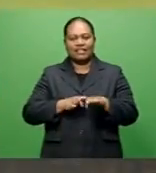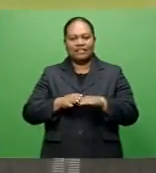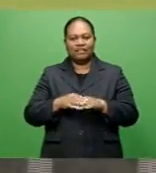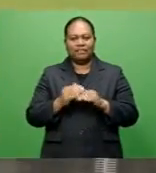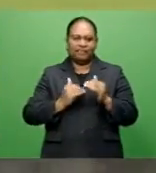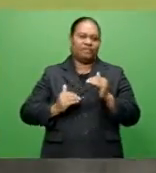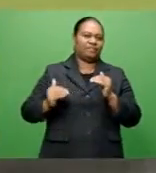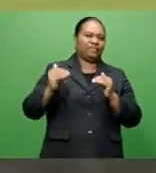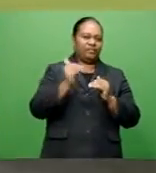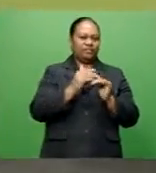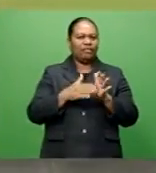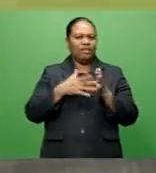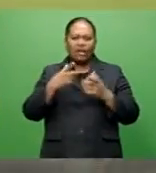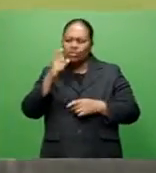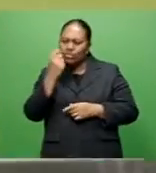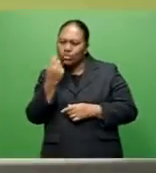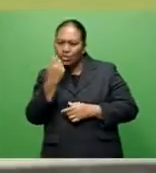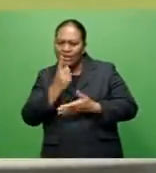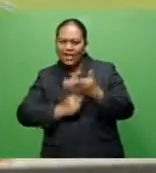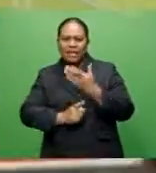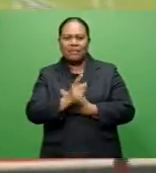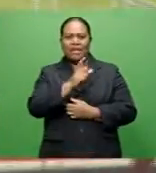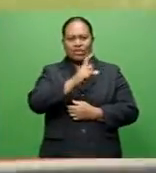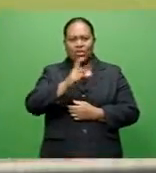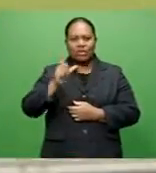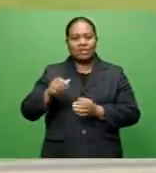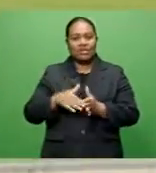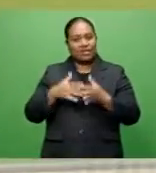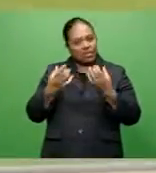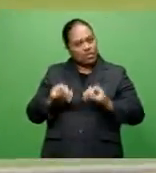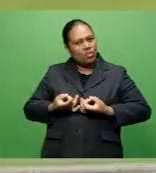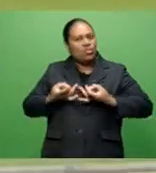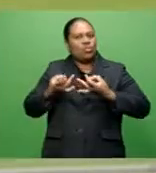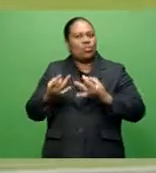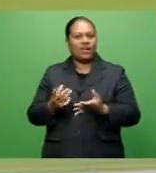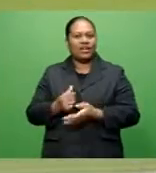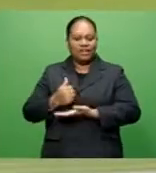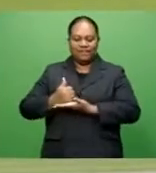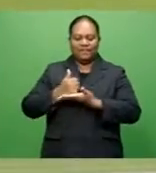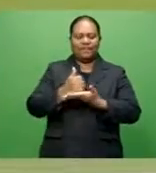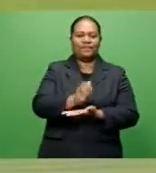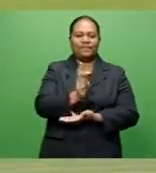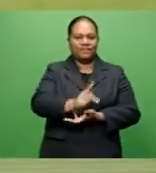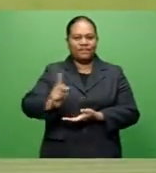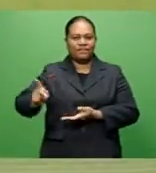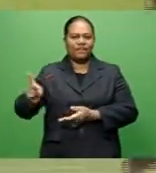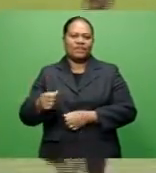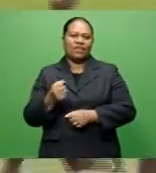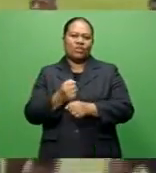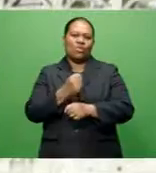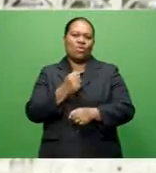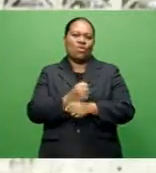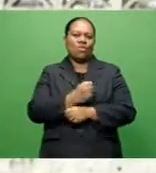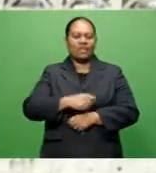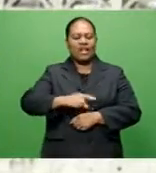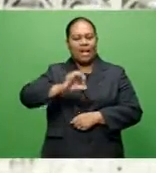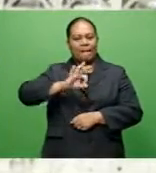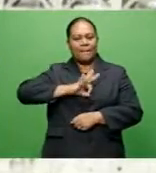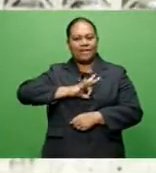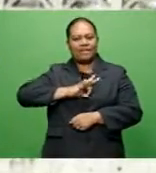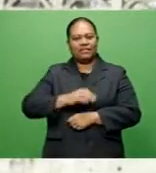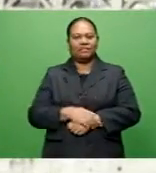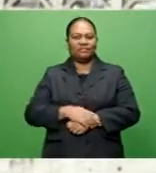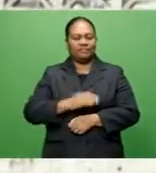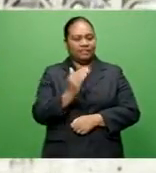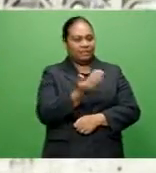Games just around the corner, requests are already pouring in for the assistance of the Pacific Games gold medalist. I have